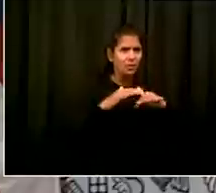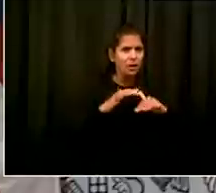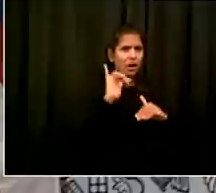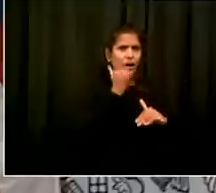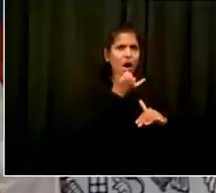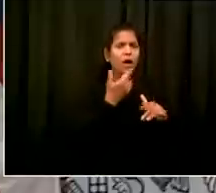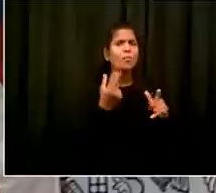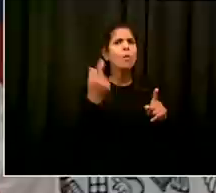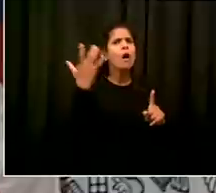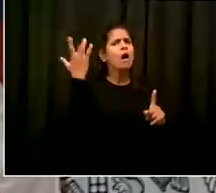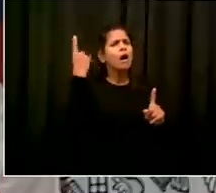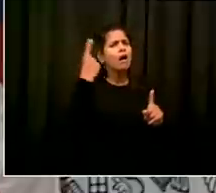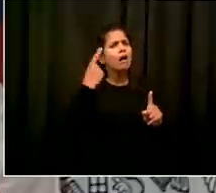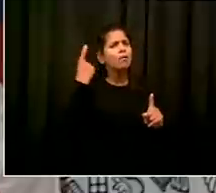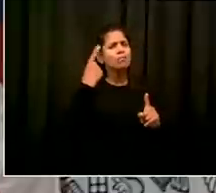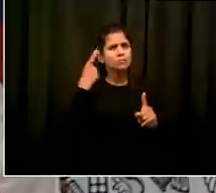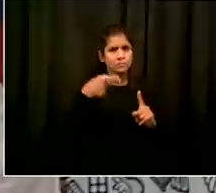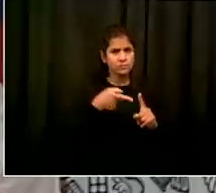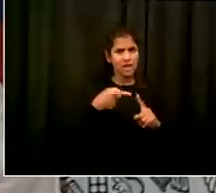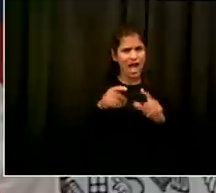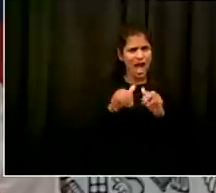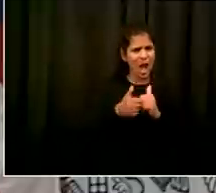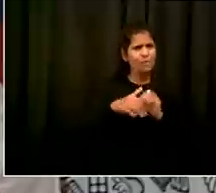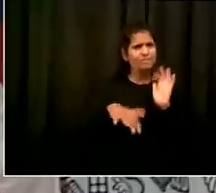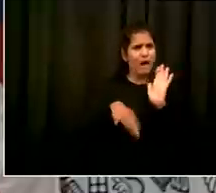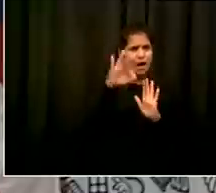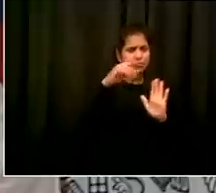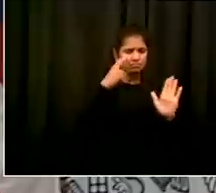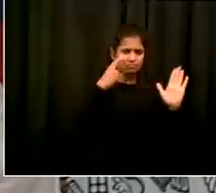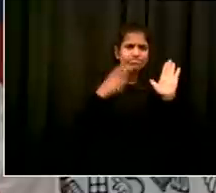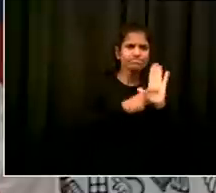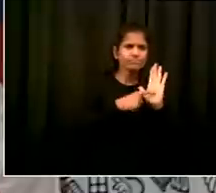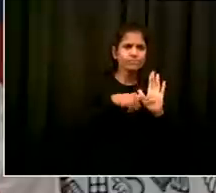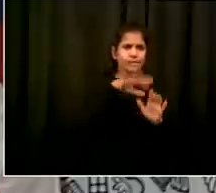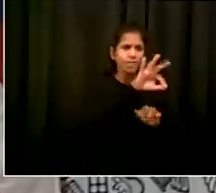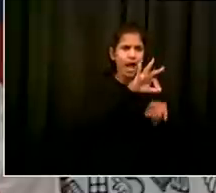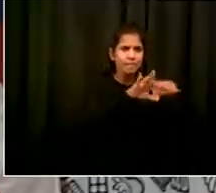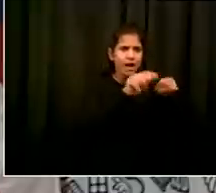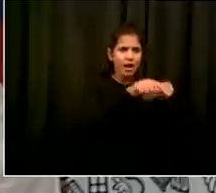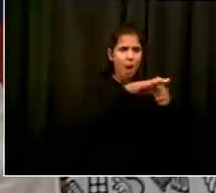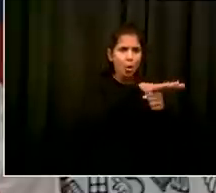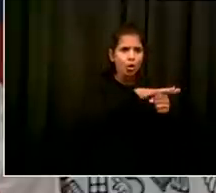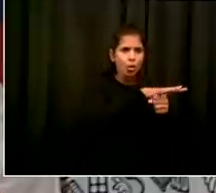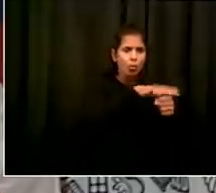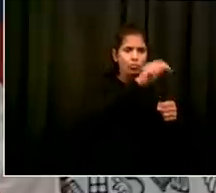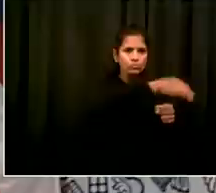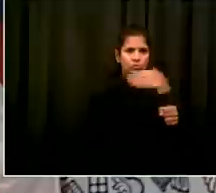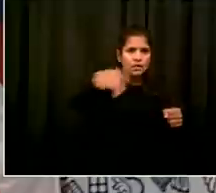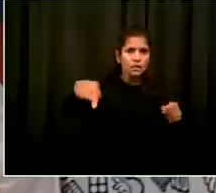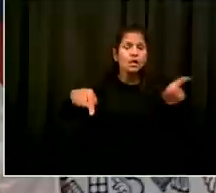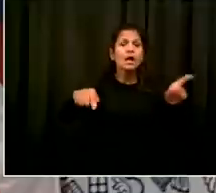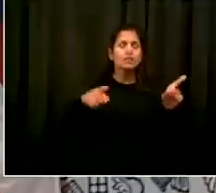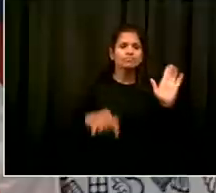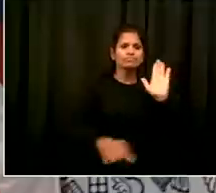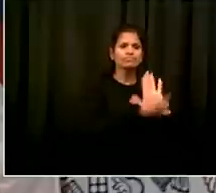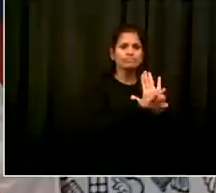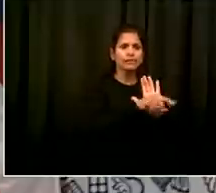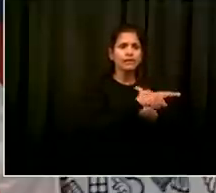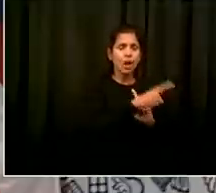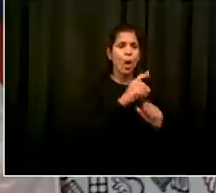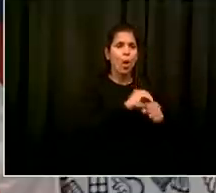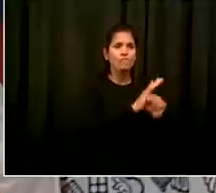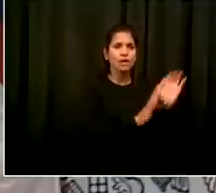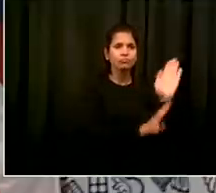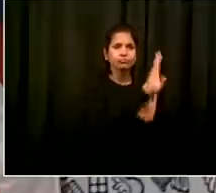particularly concerned and what kind of violations are you seeing as far as the large gatherings are we talking about weddings or religious services or parties or